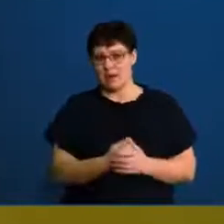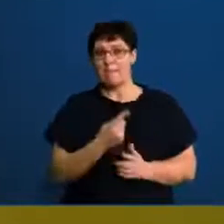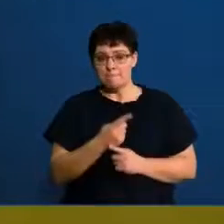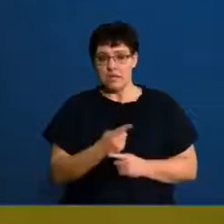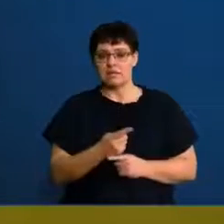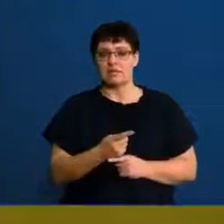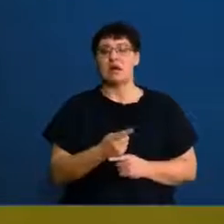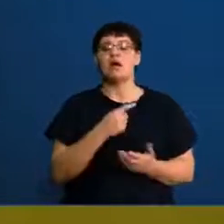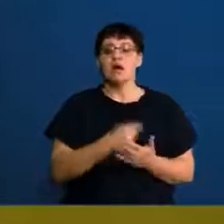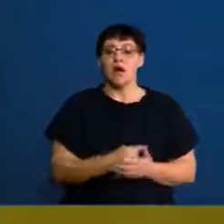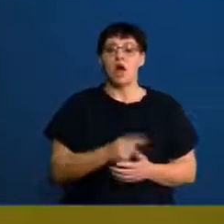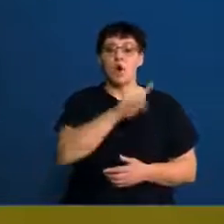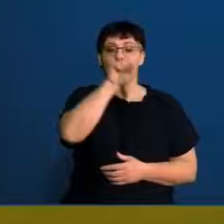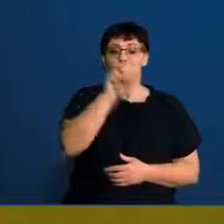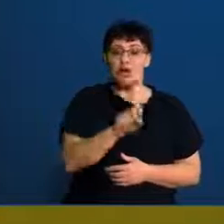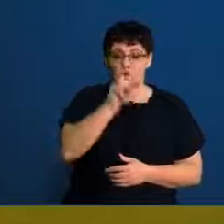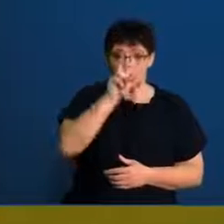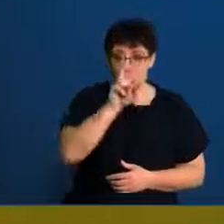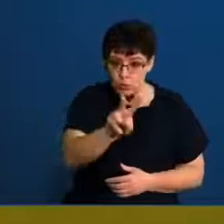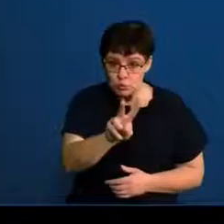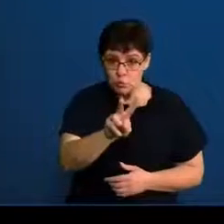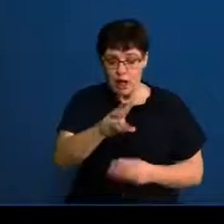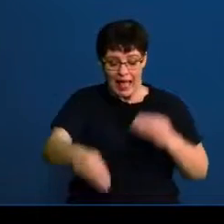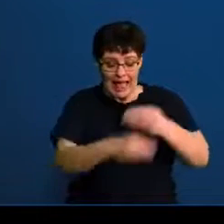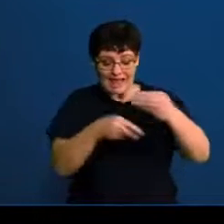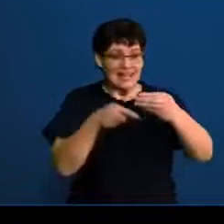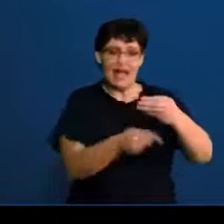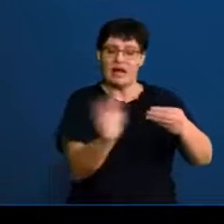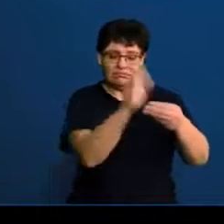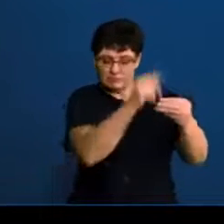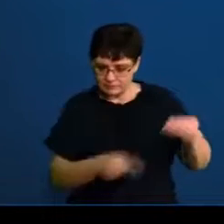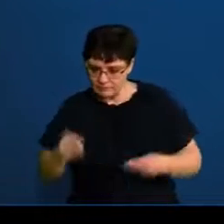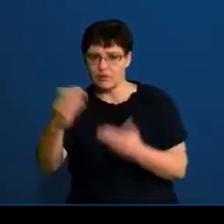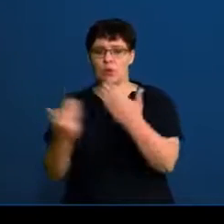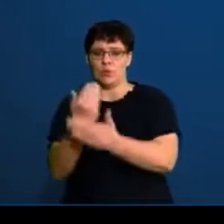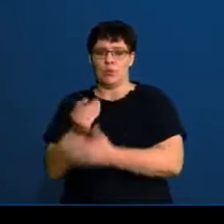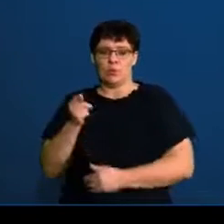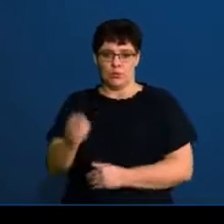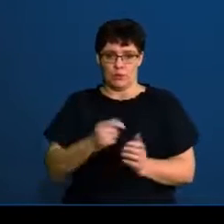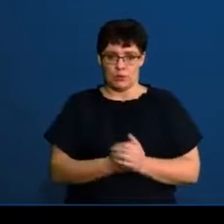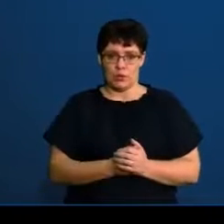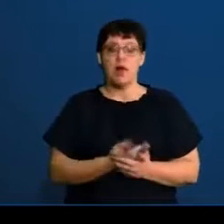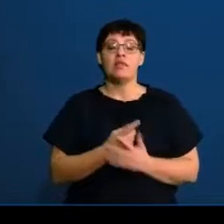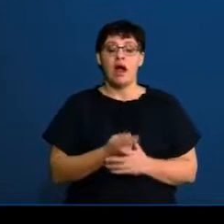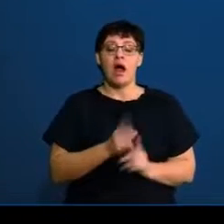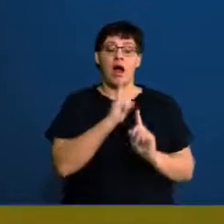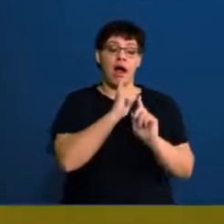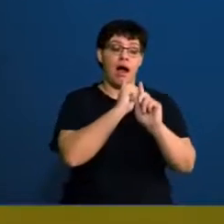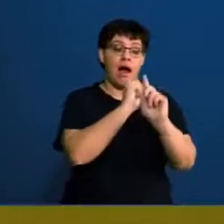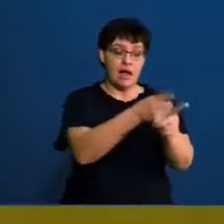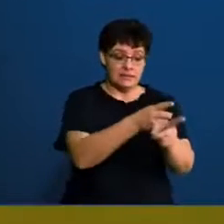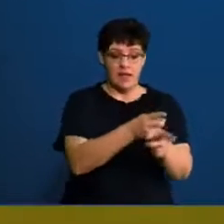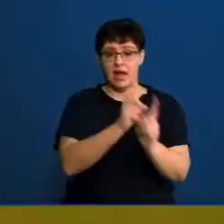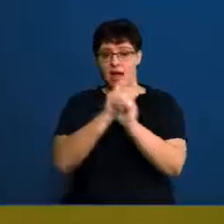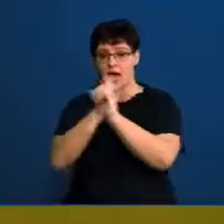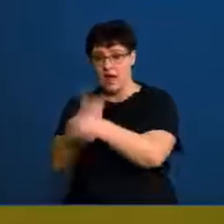finish the page, start question two on the next page. Important to number your answers and the questions exactly